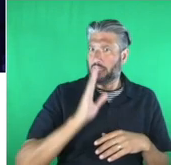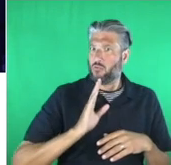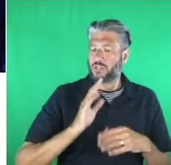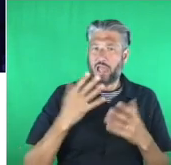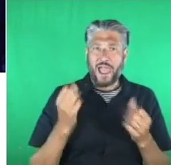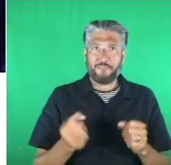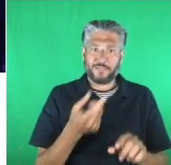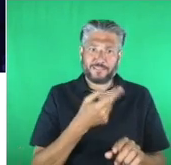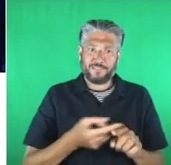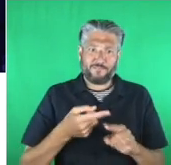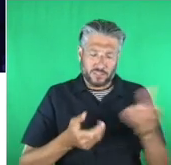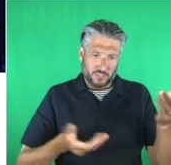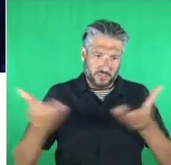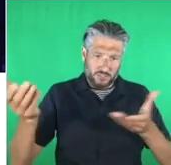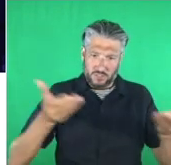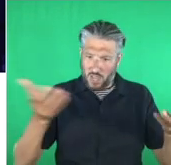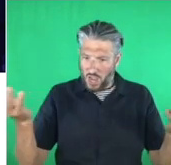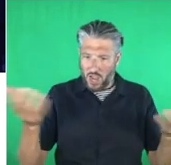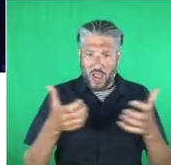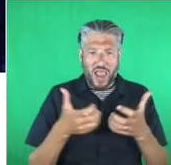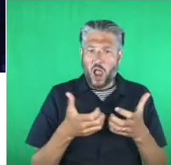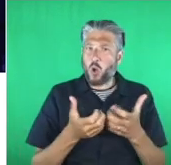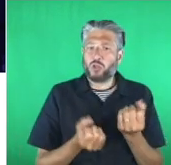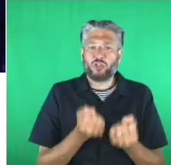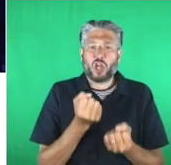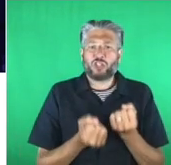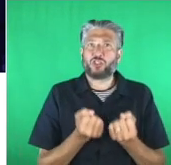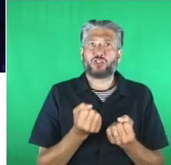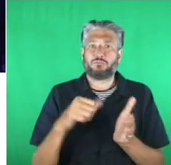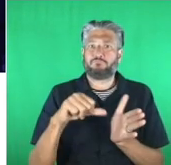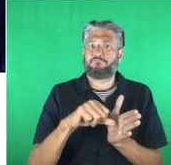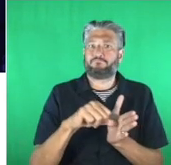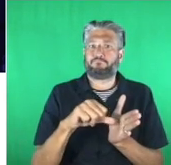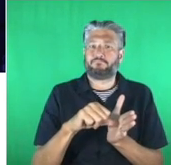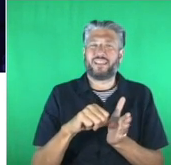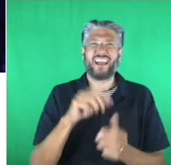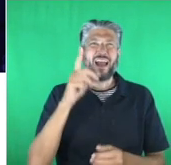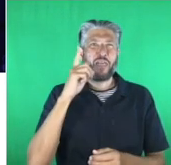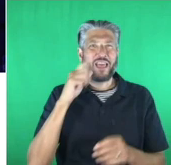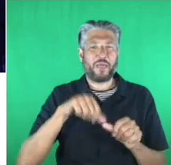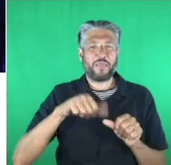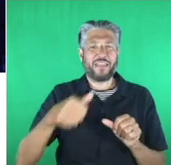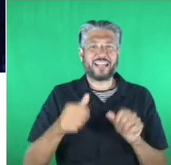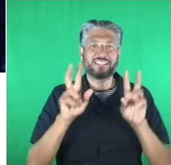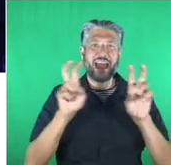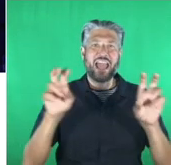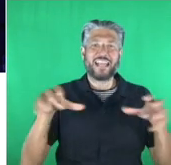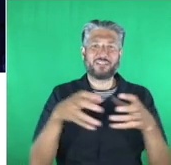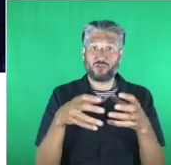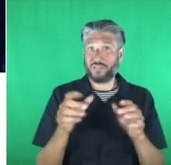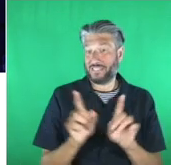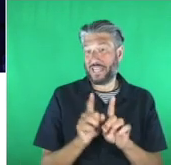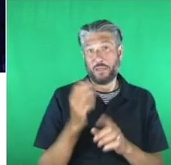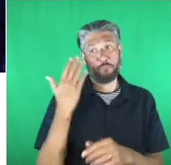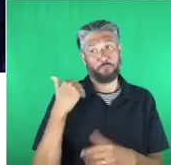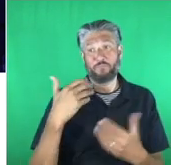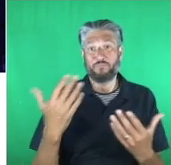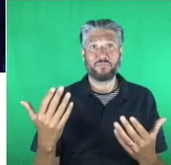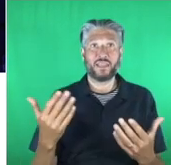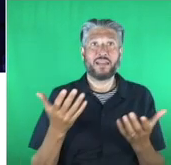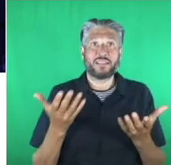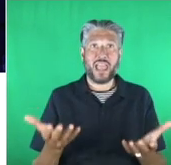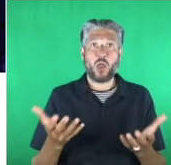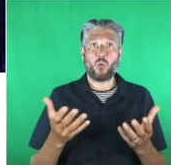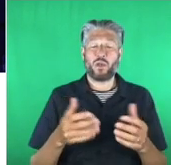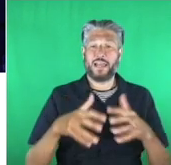And I suspect our next category is going to be similar because it is the Tech for Good Education Awards sponsored by